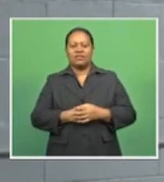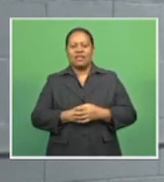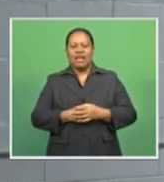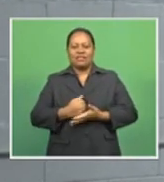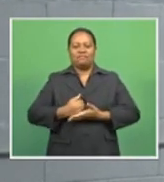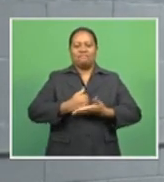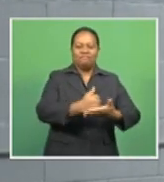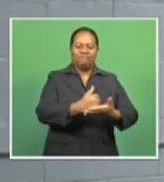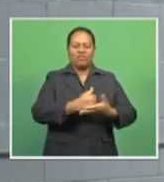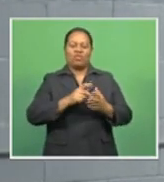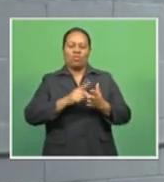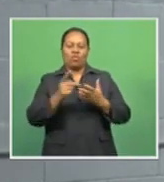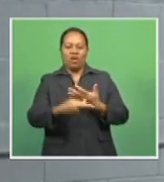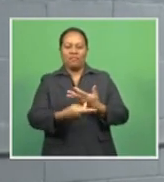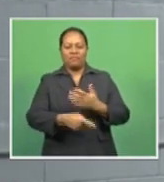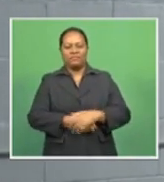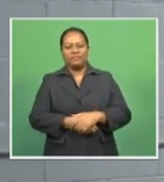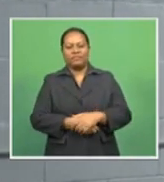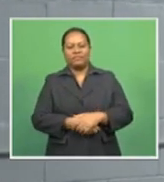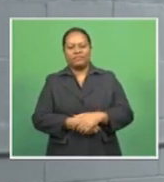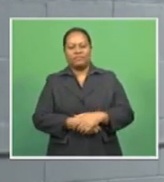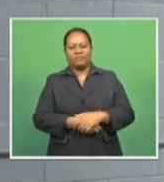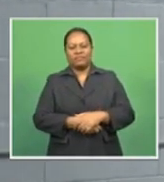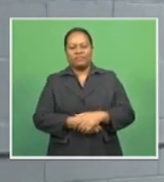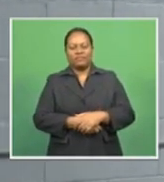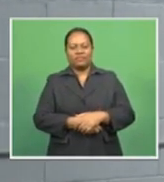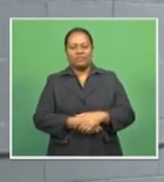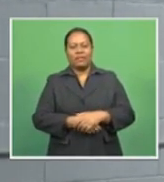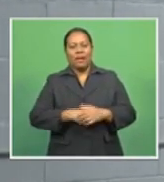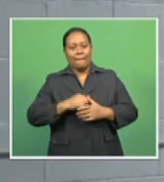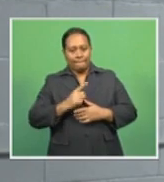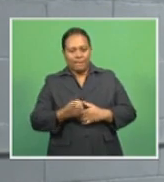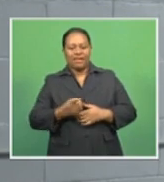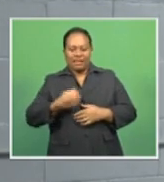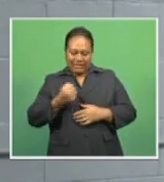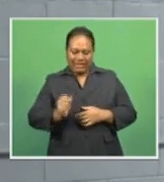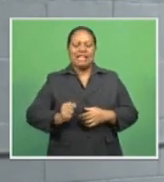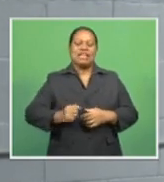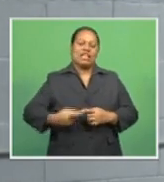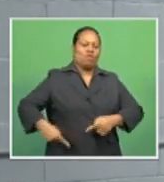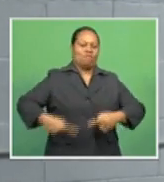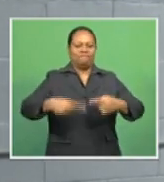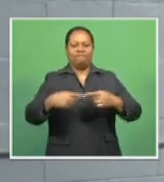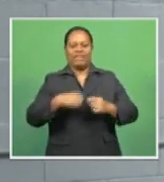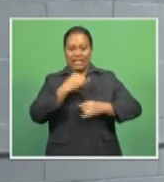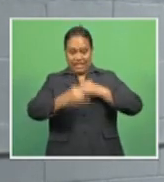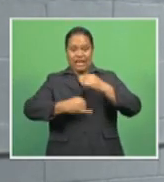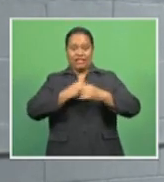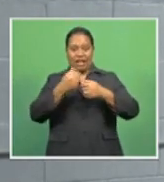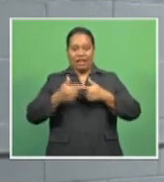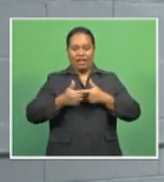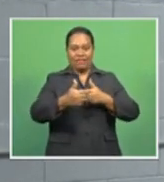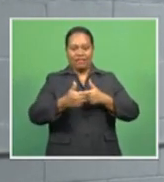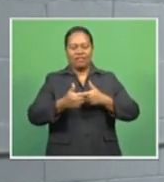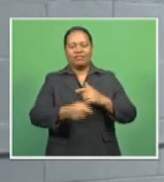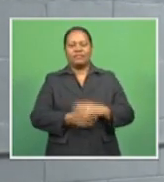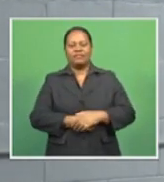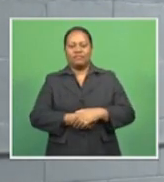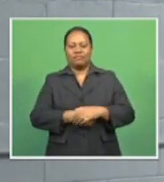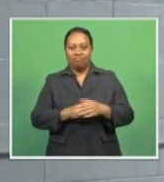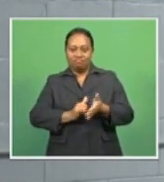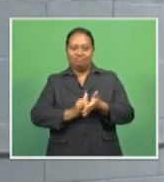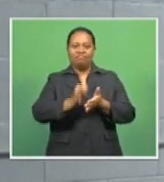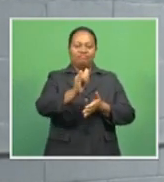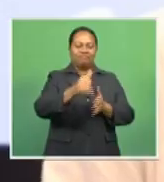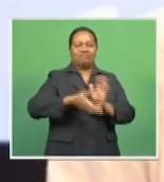of that program. So therefore, I will still be competing on the international stage and flying our